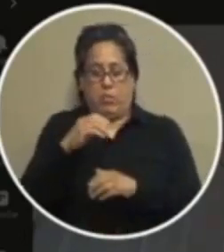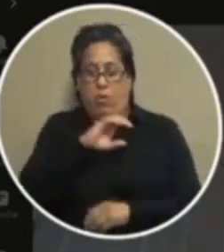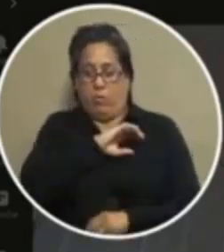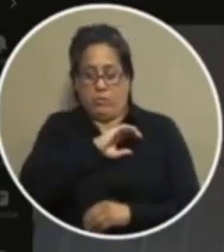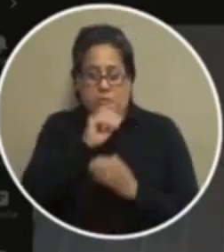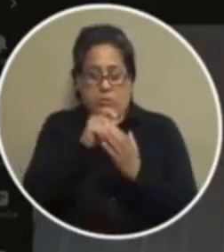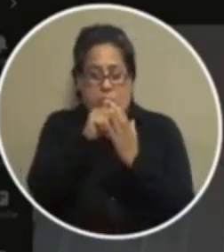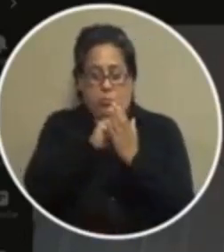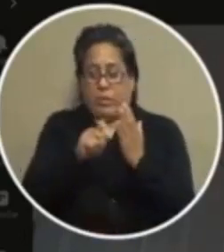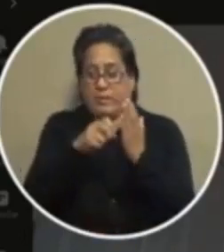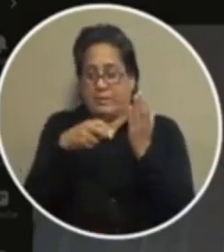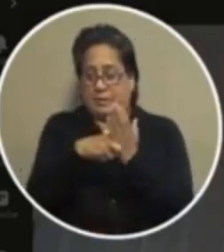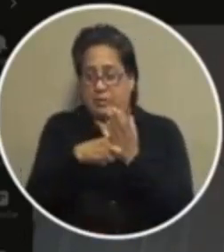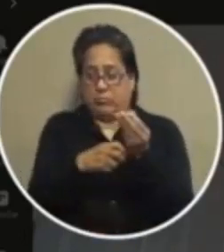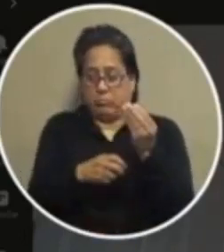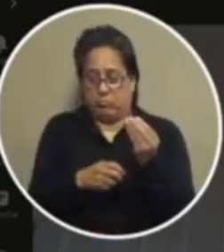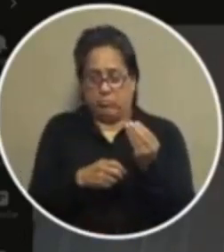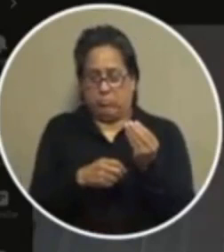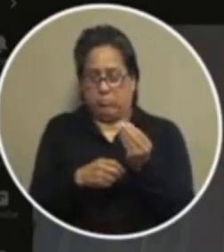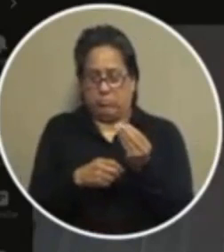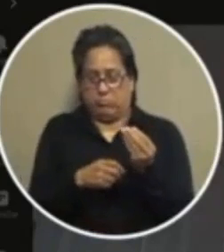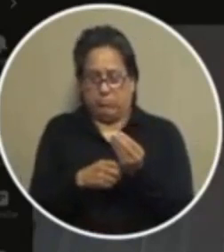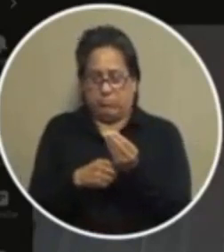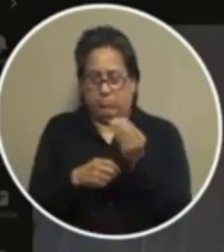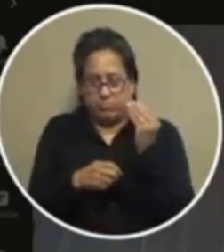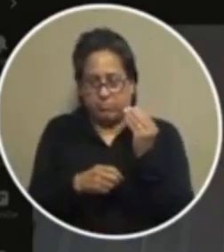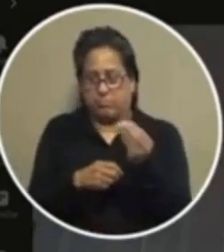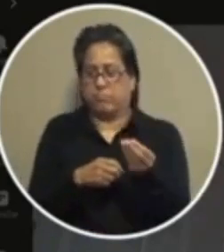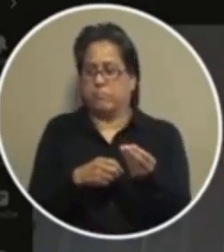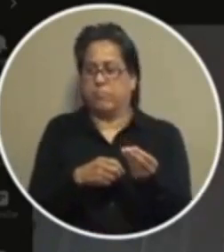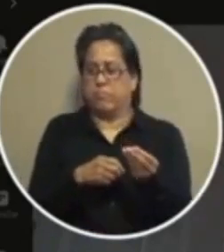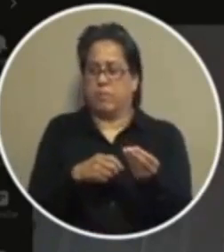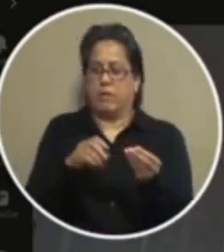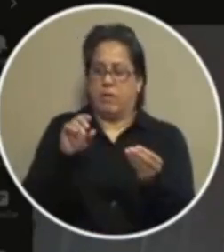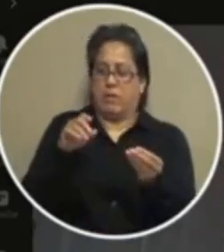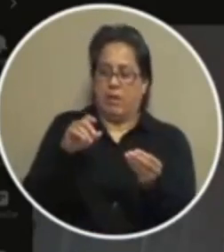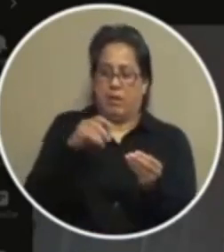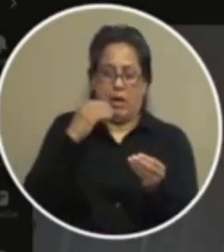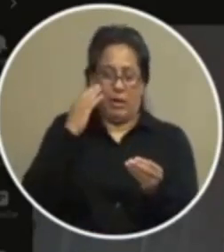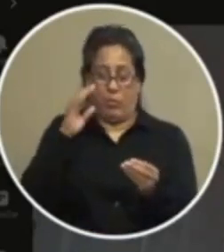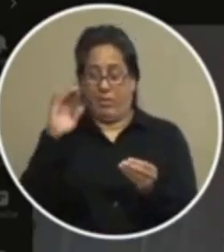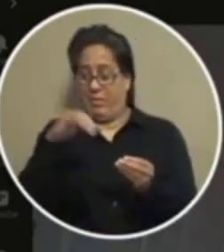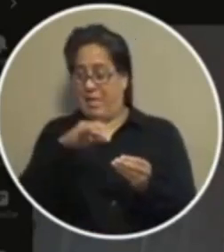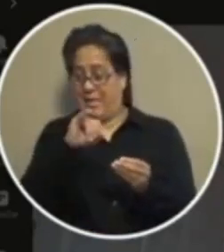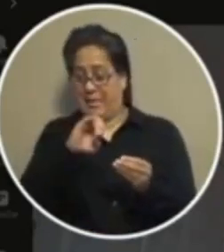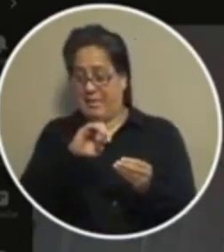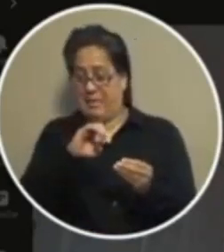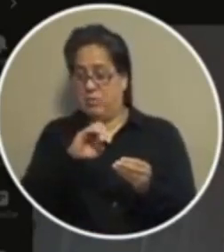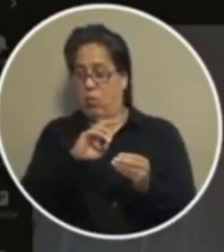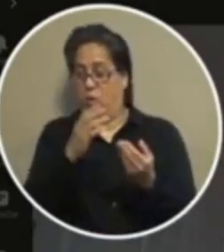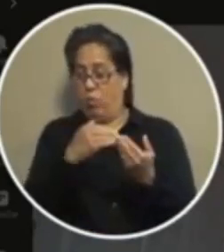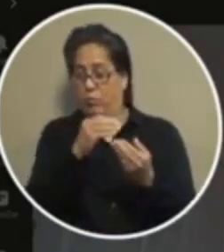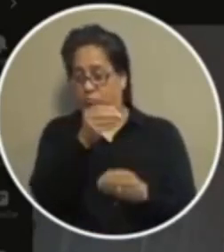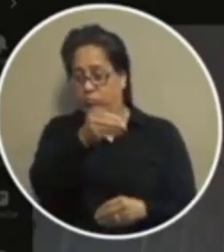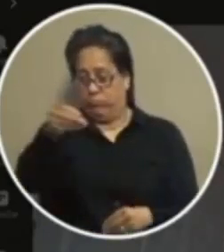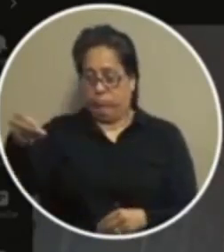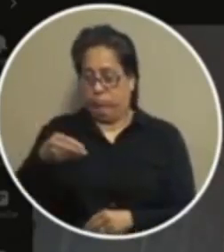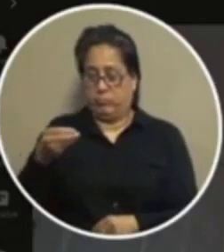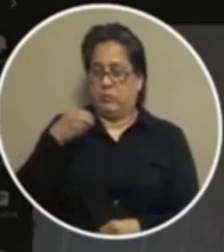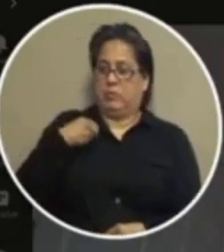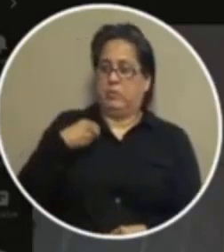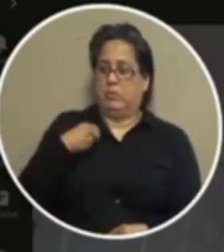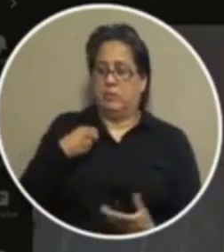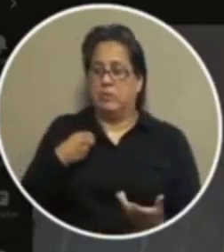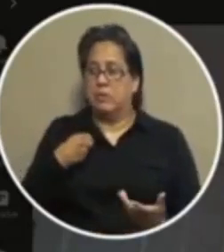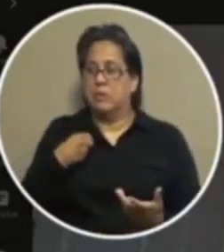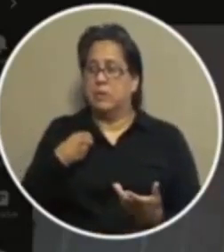the ticket right and so that you so that i will know that that case is coming to me that's the difference and